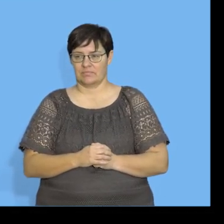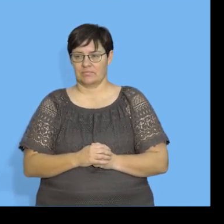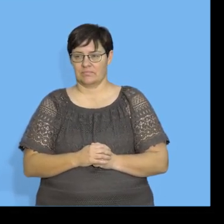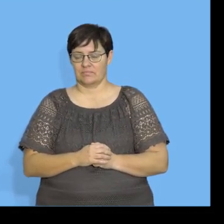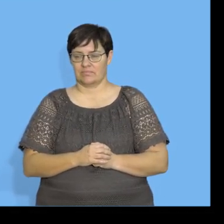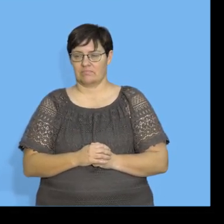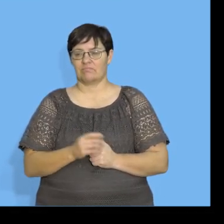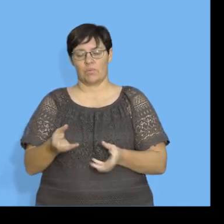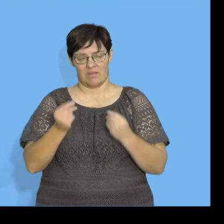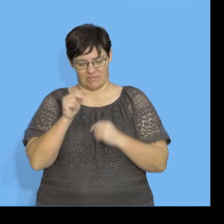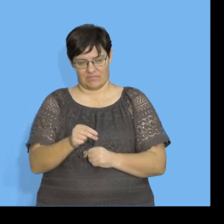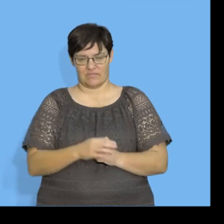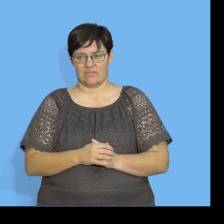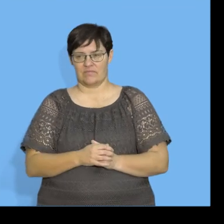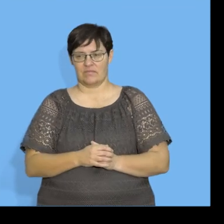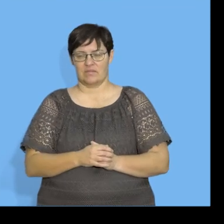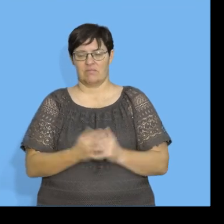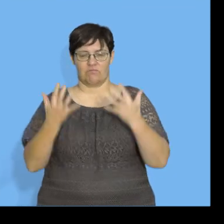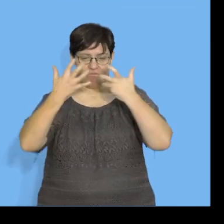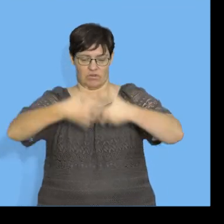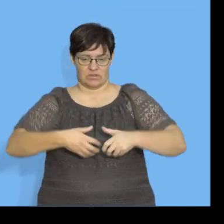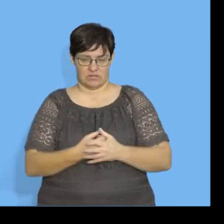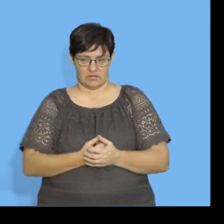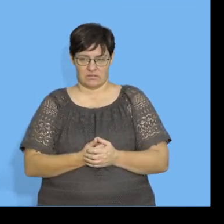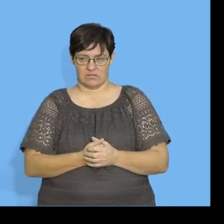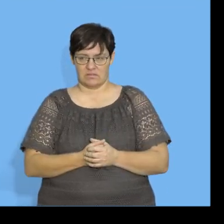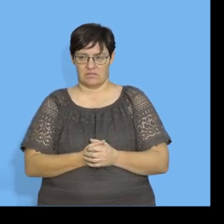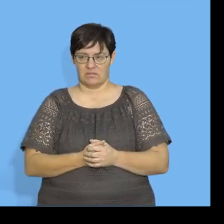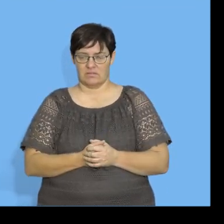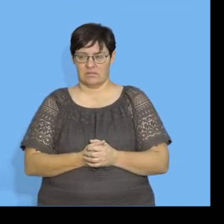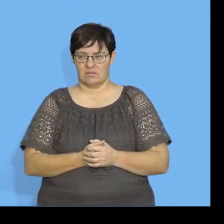Let's see. Which is what we have. That's the correlation.